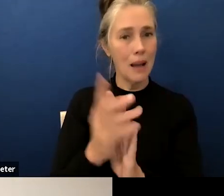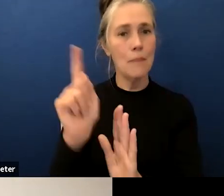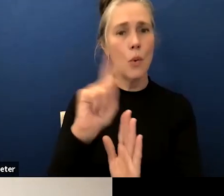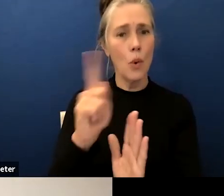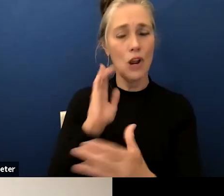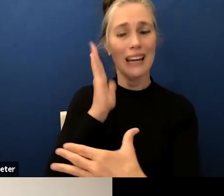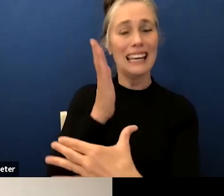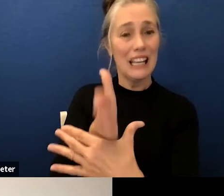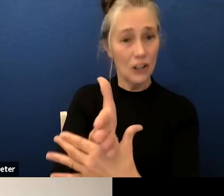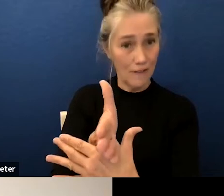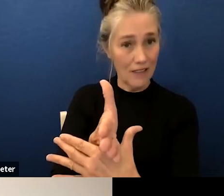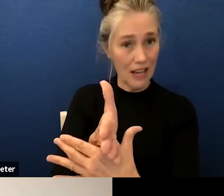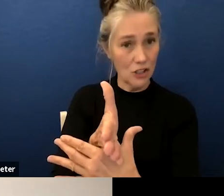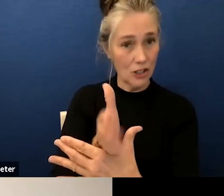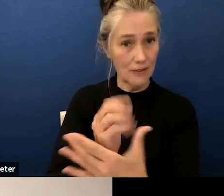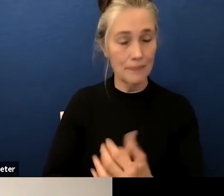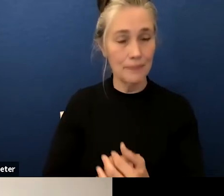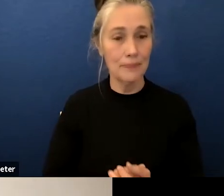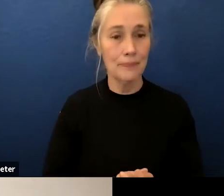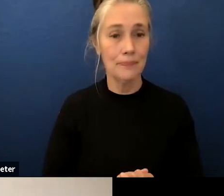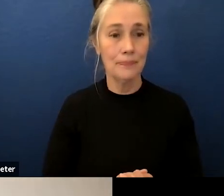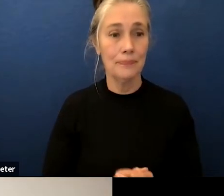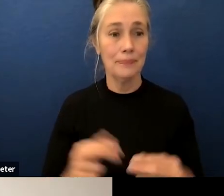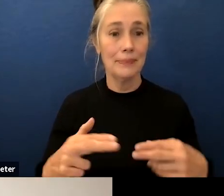next slide